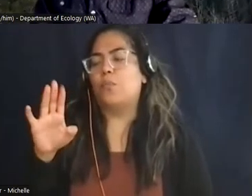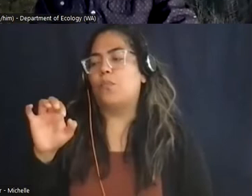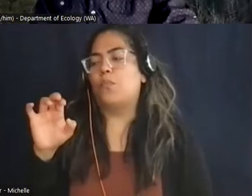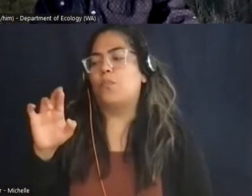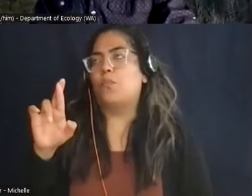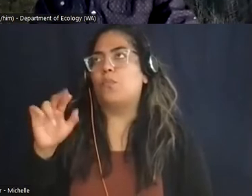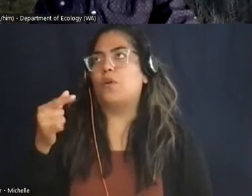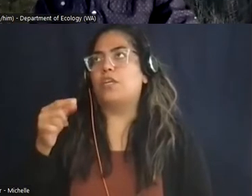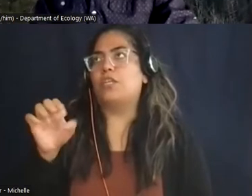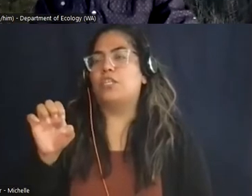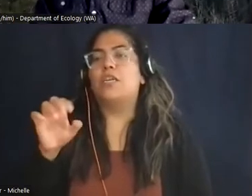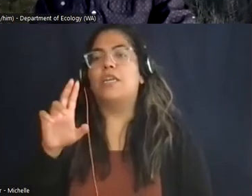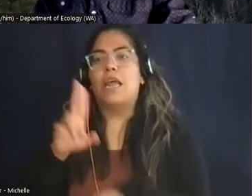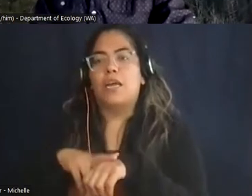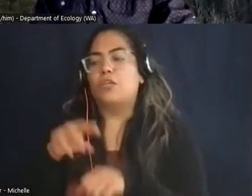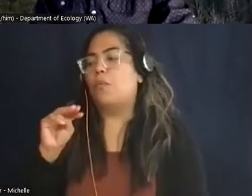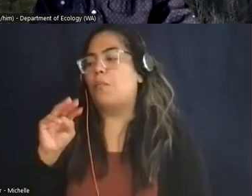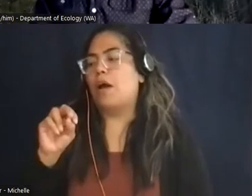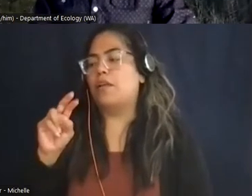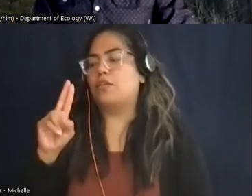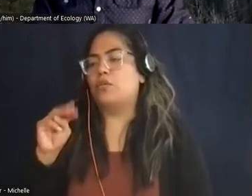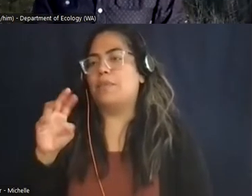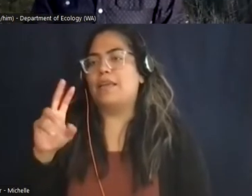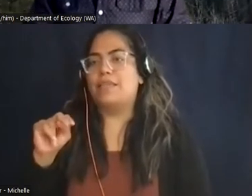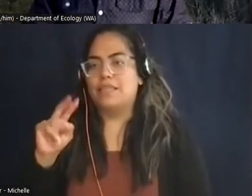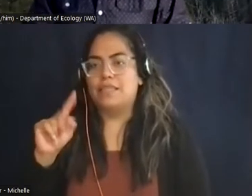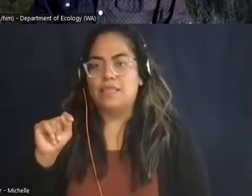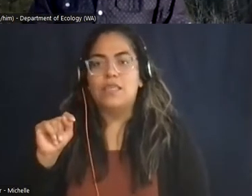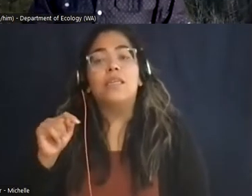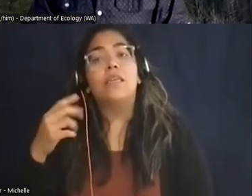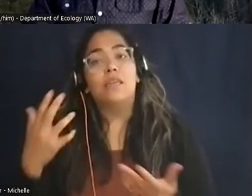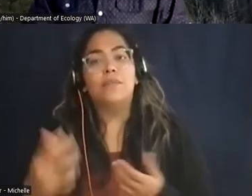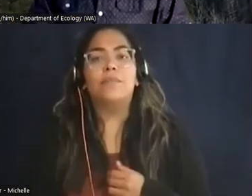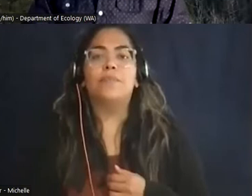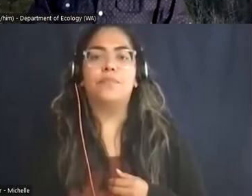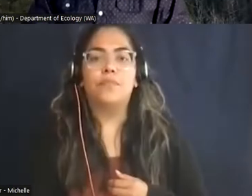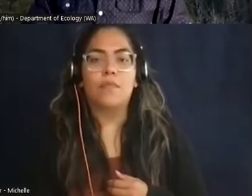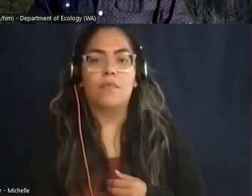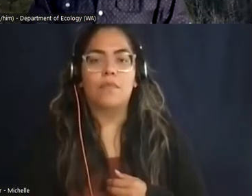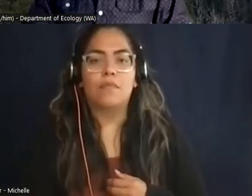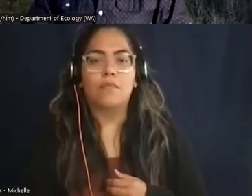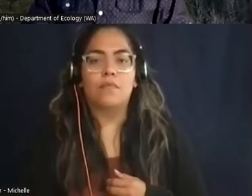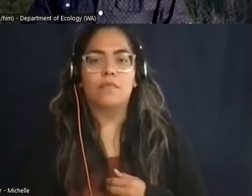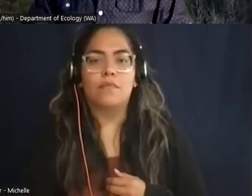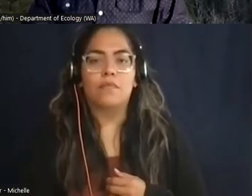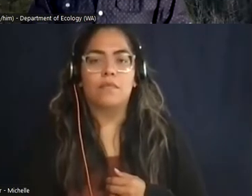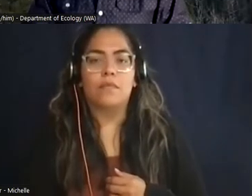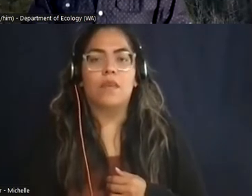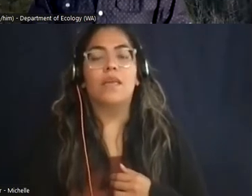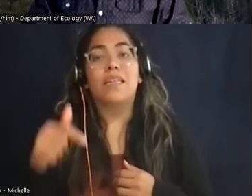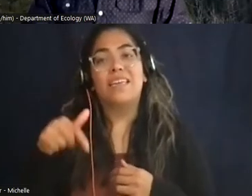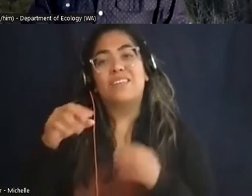Sure. Thank you, Kyle. Sure. the order was SCA, then Marine Corps.